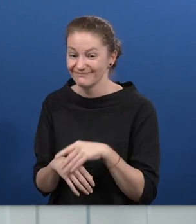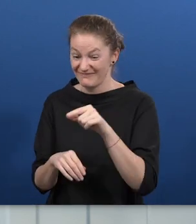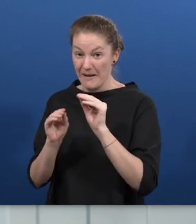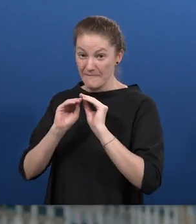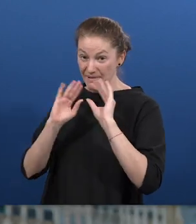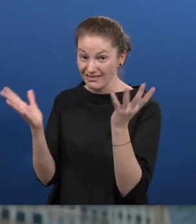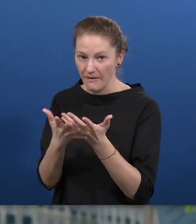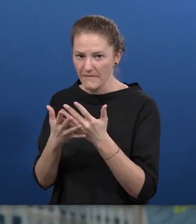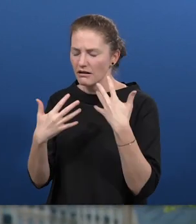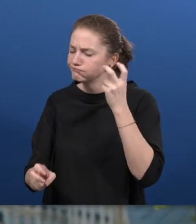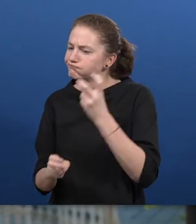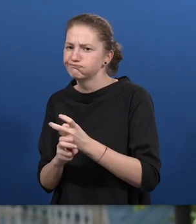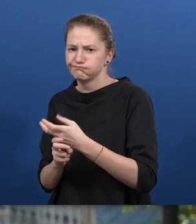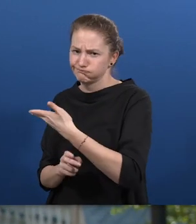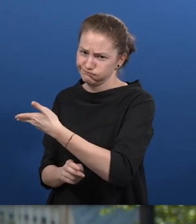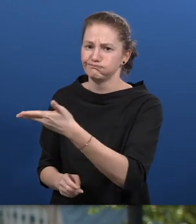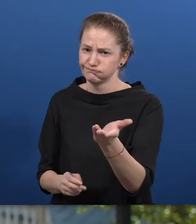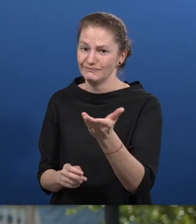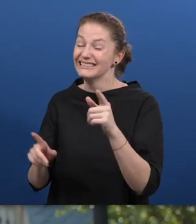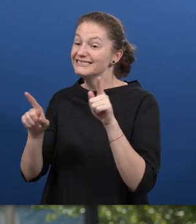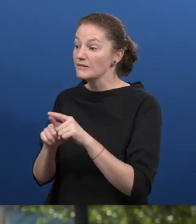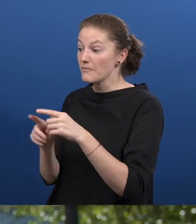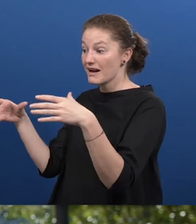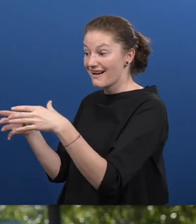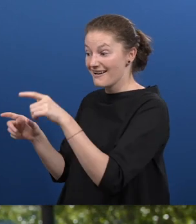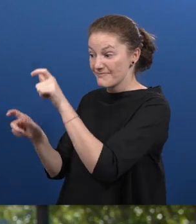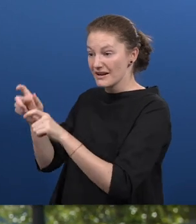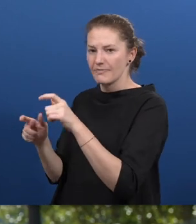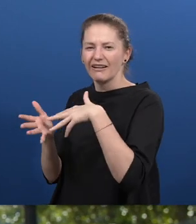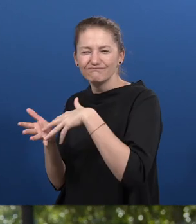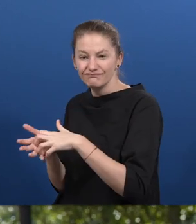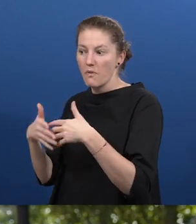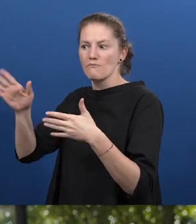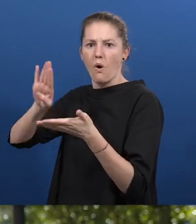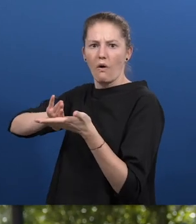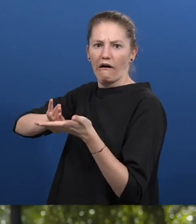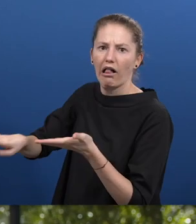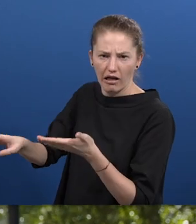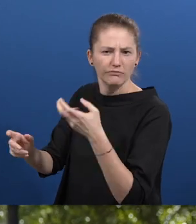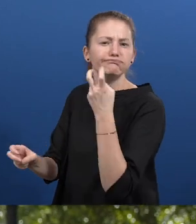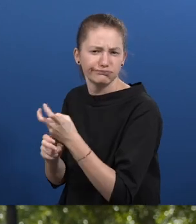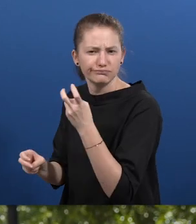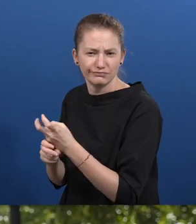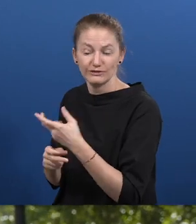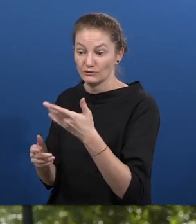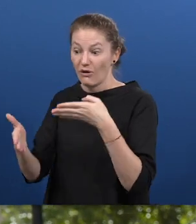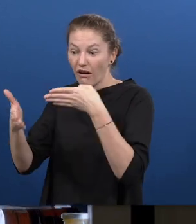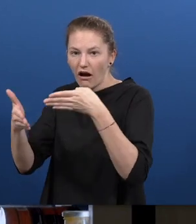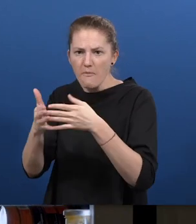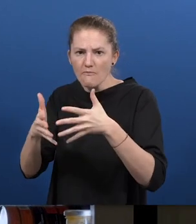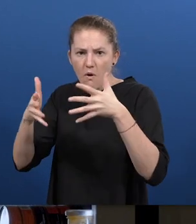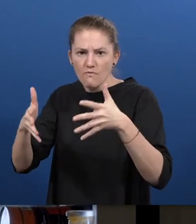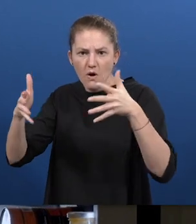is a much bigger challenge for vulnerable groups. The obstacles grew. At the same time, the support often went out of reach.